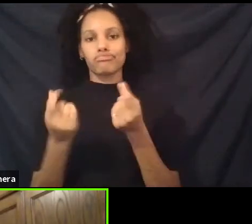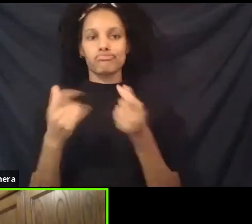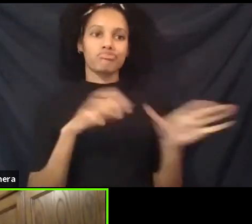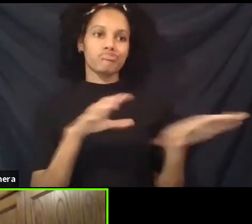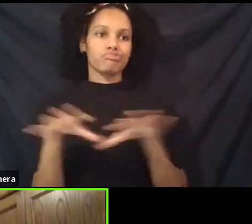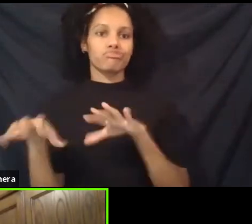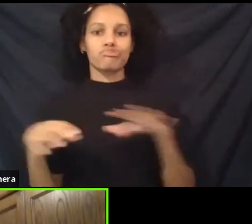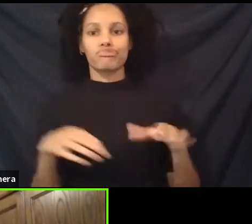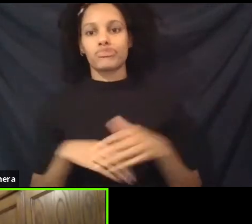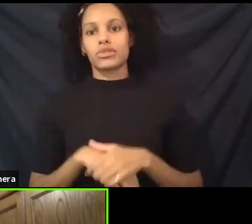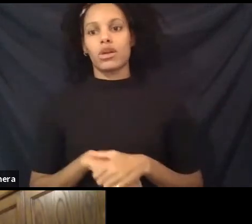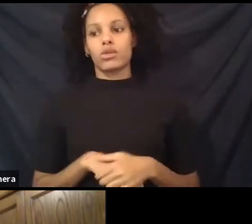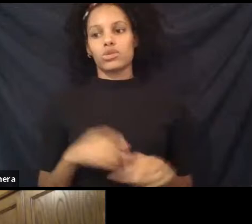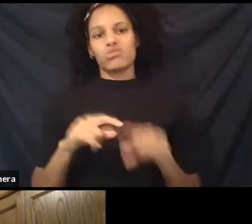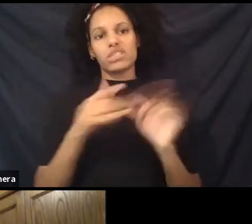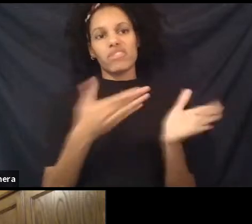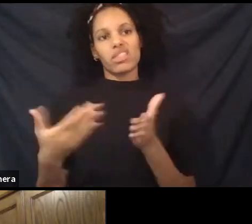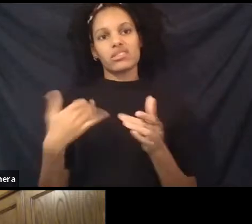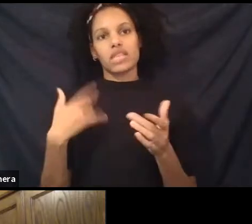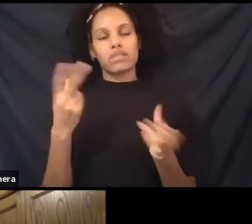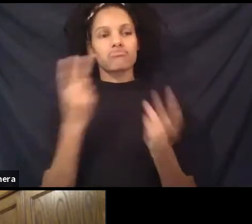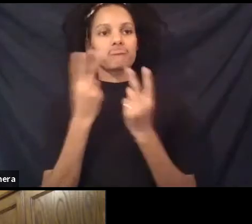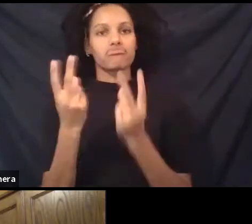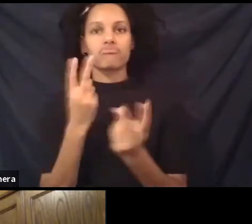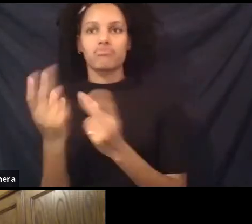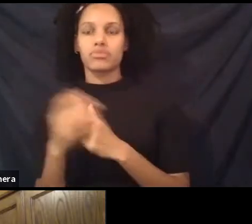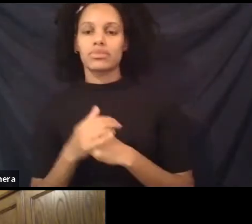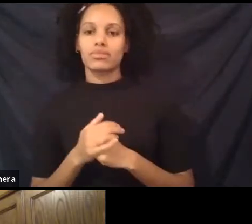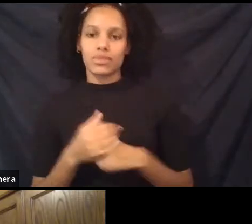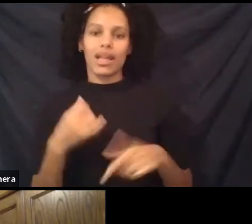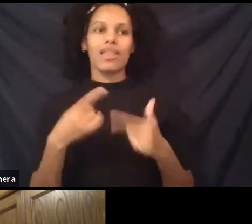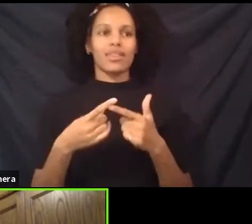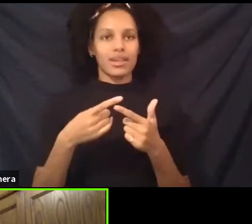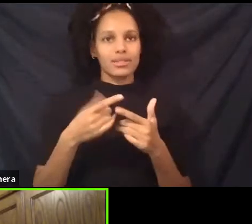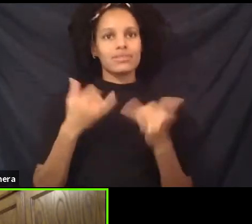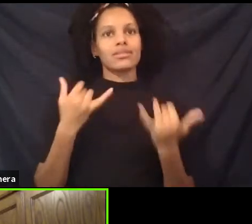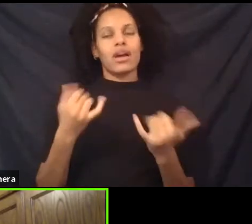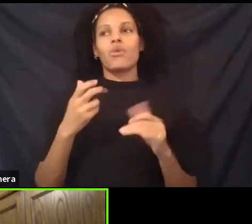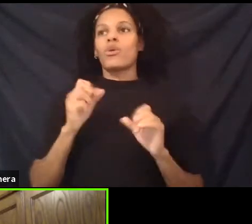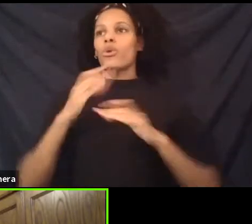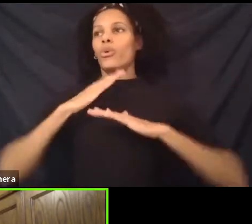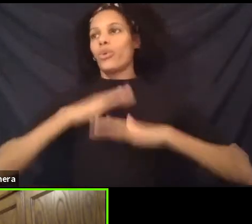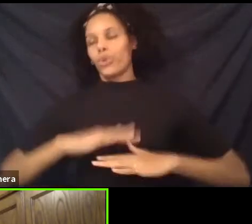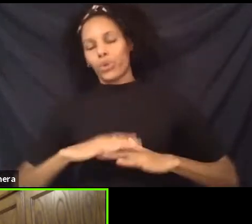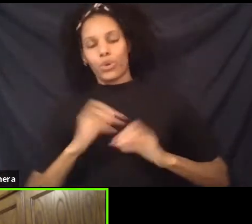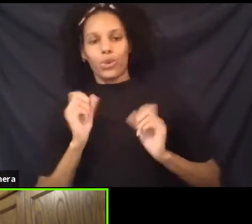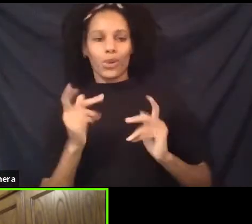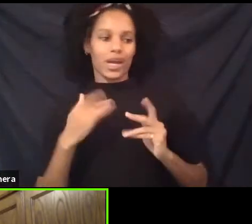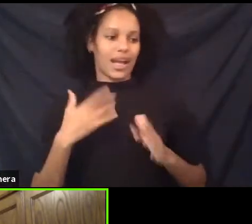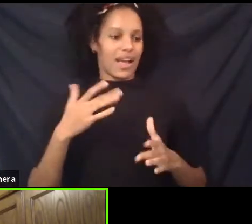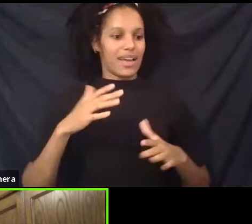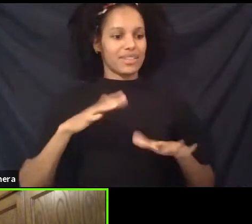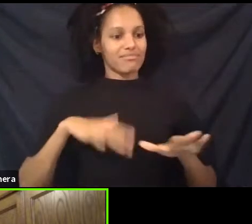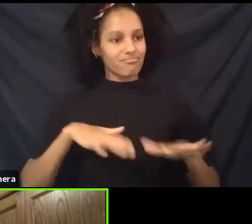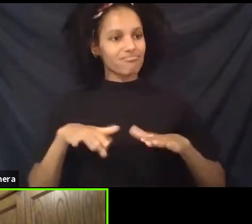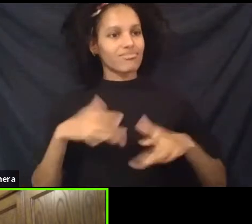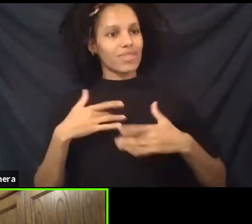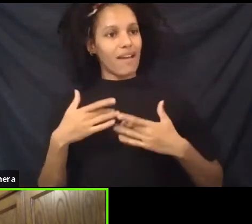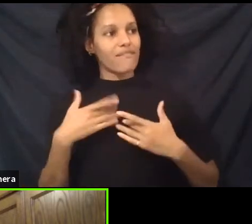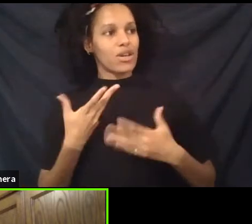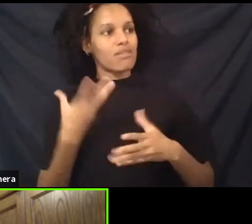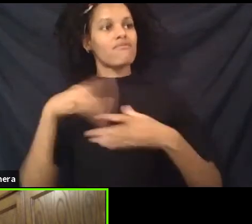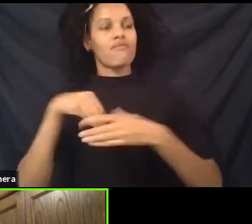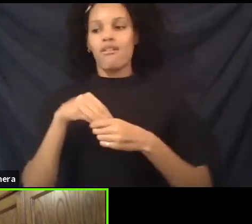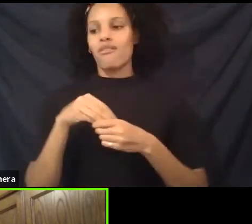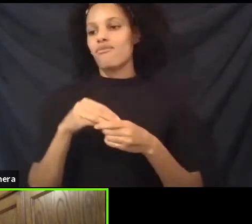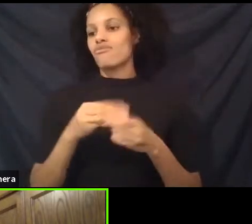things that come with visiting. And then I started to feel like I would, I could be whoo. Okay. Now my feet are landing. Now I feel like I can be part of the